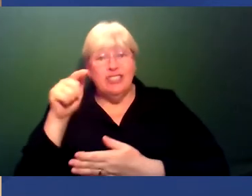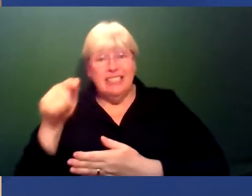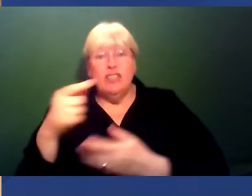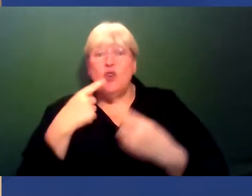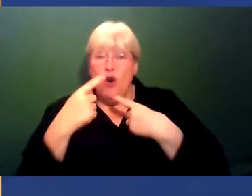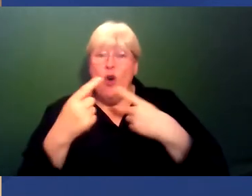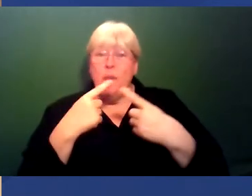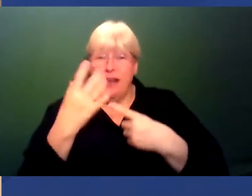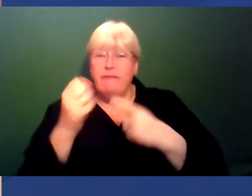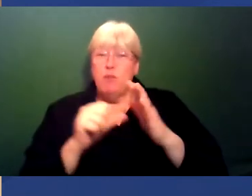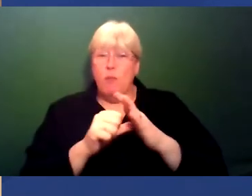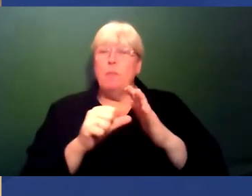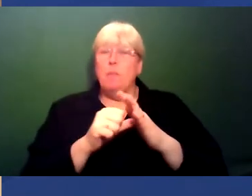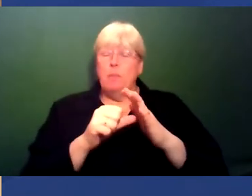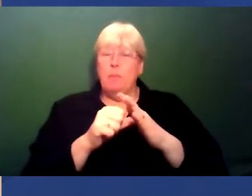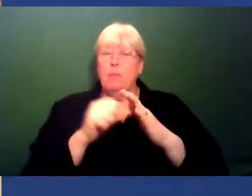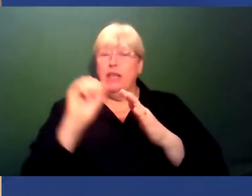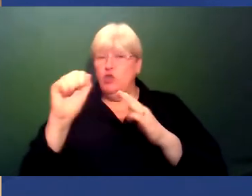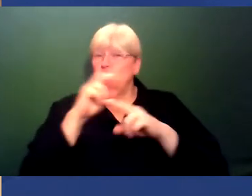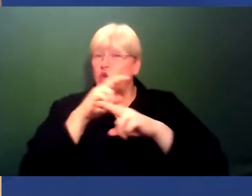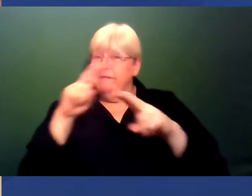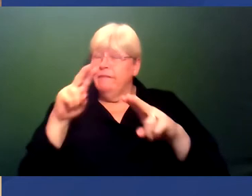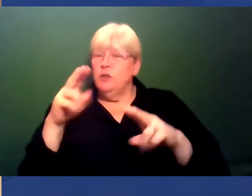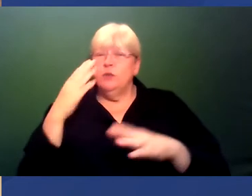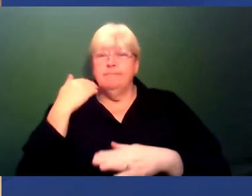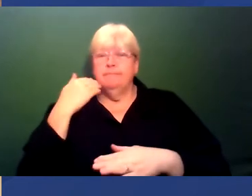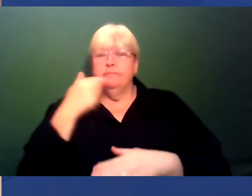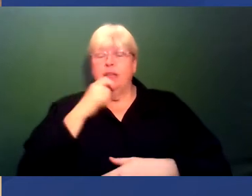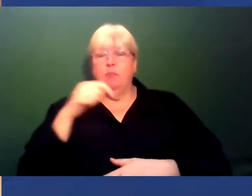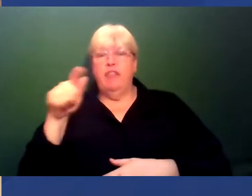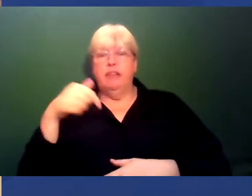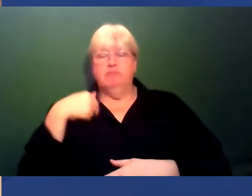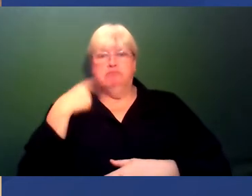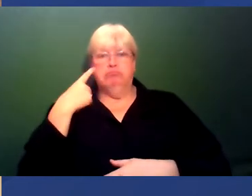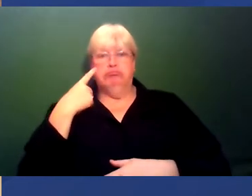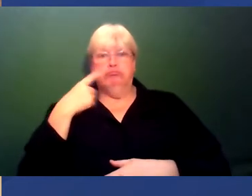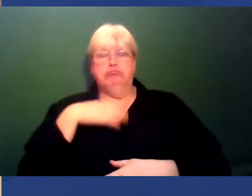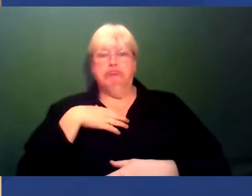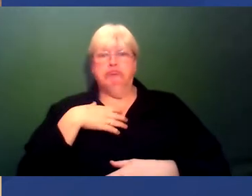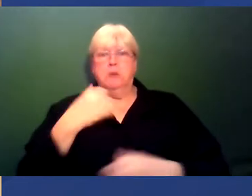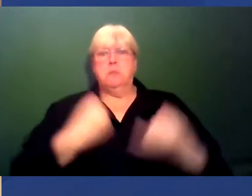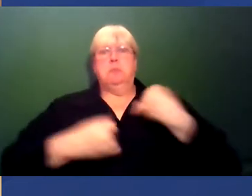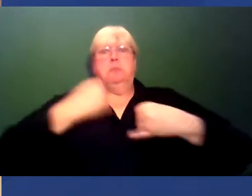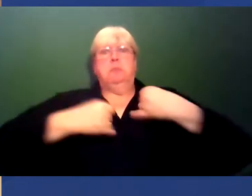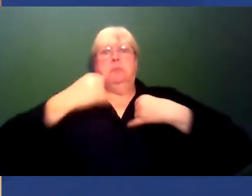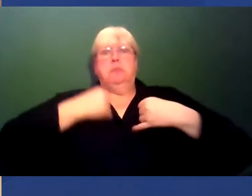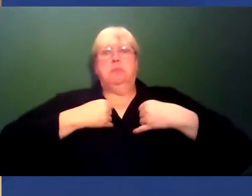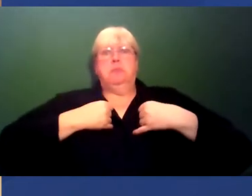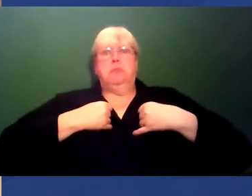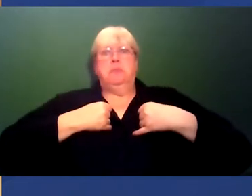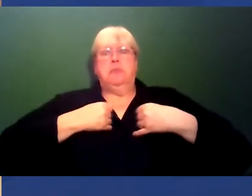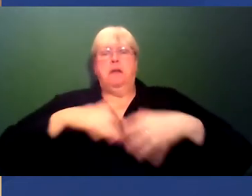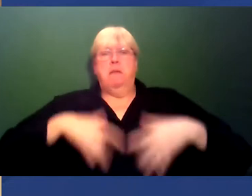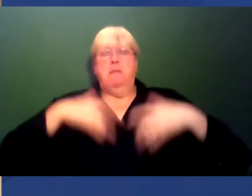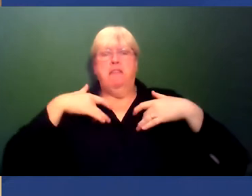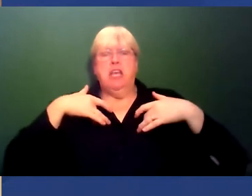problematic or that view needs, people get, people think it's a, it's a personal attack. They, they, they, they